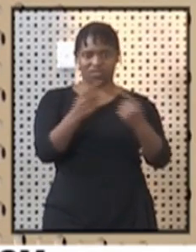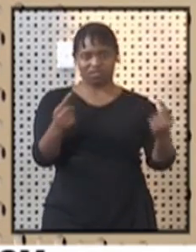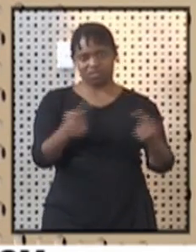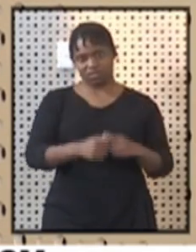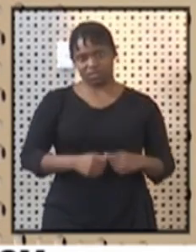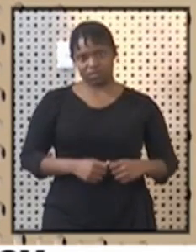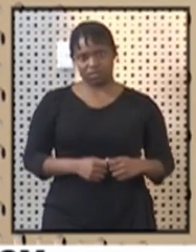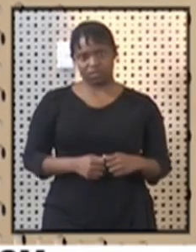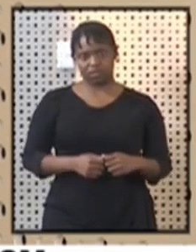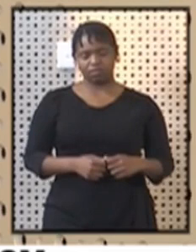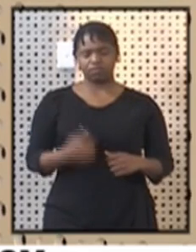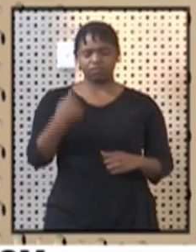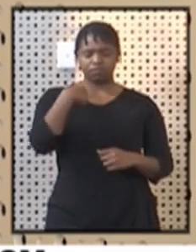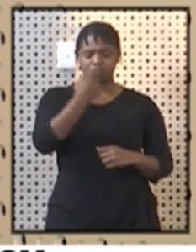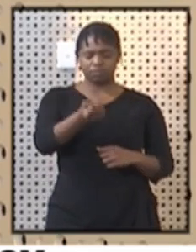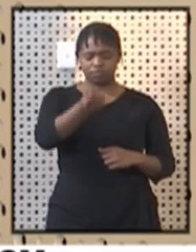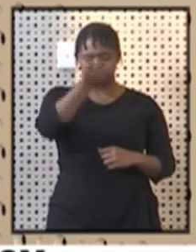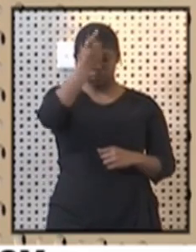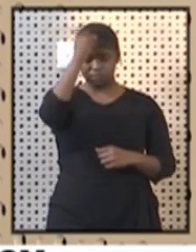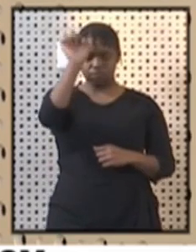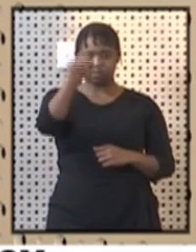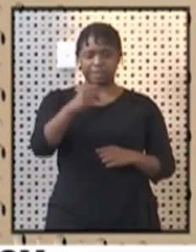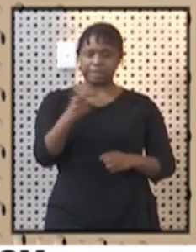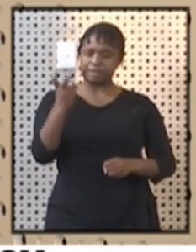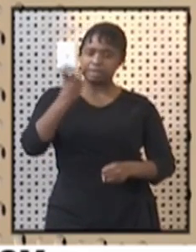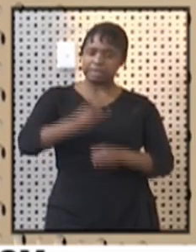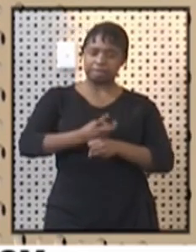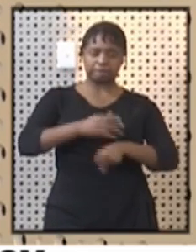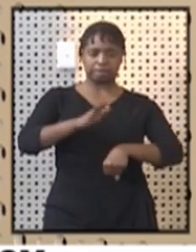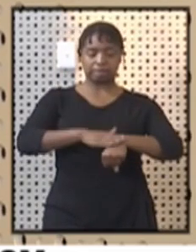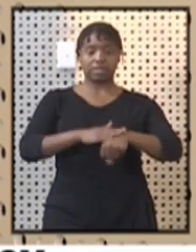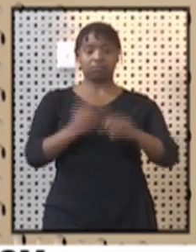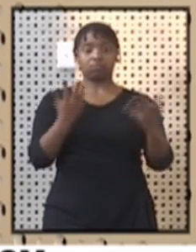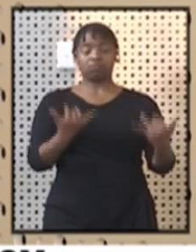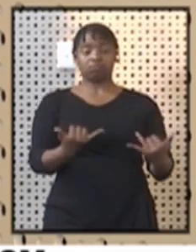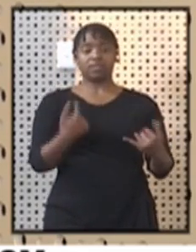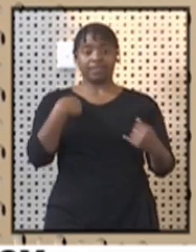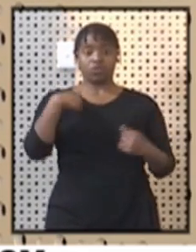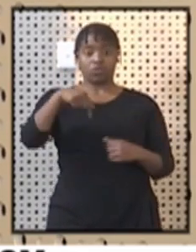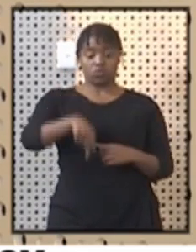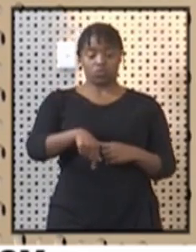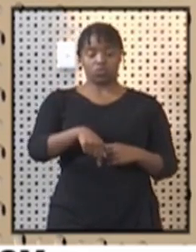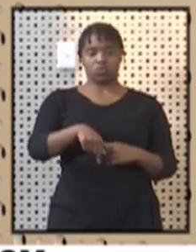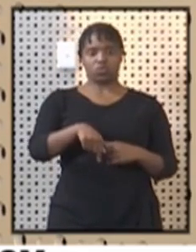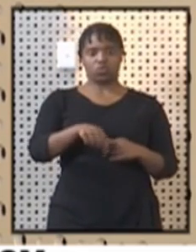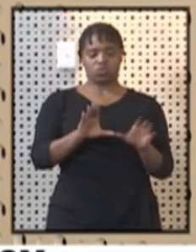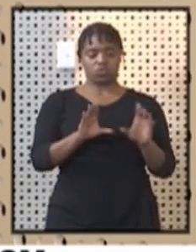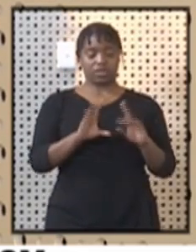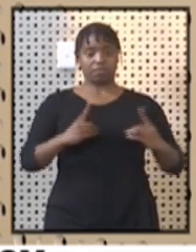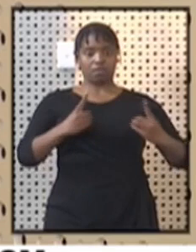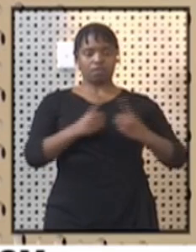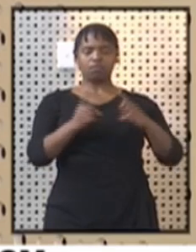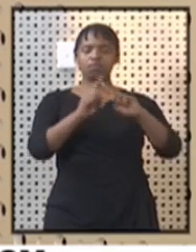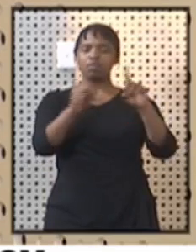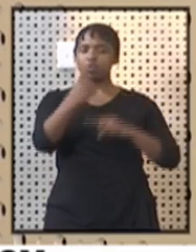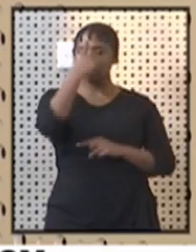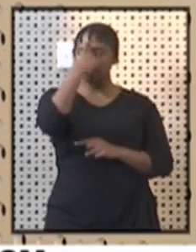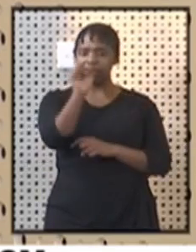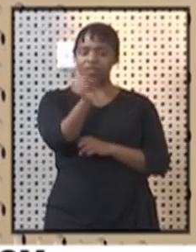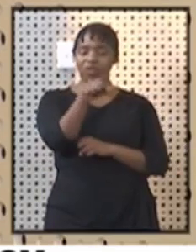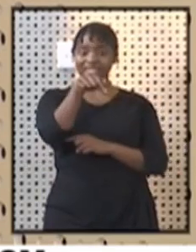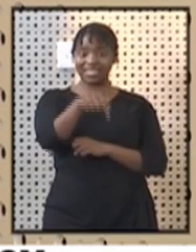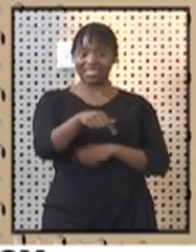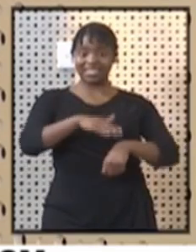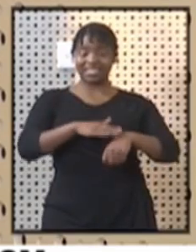We understand that these are extremely difficult times for our sector. However, we believe that this situation